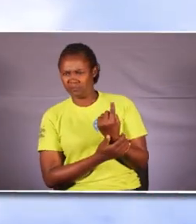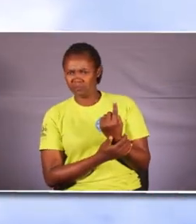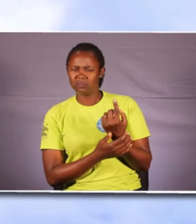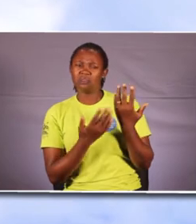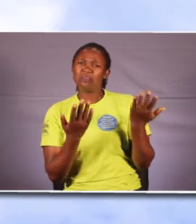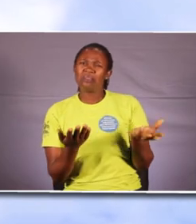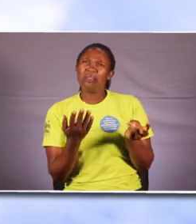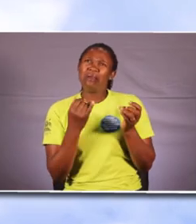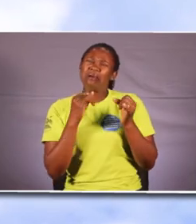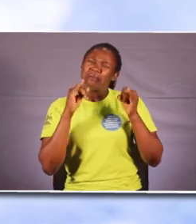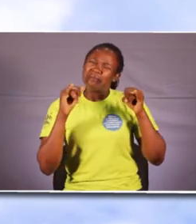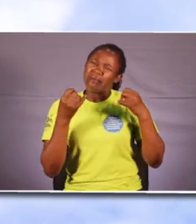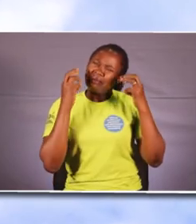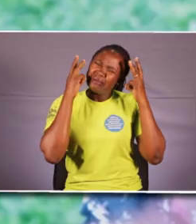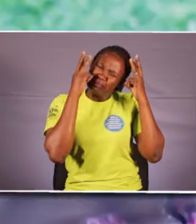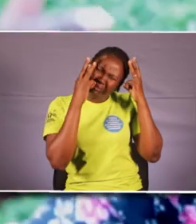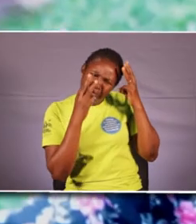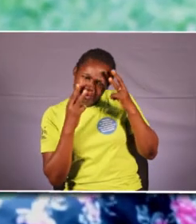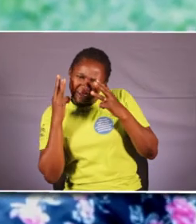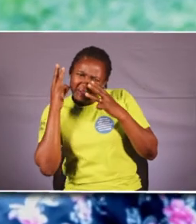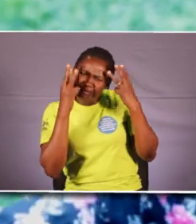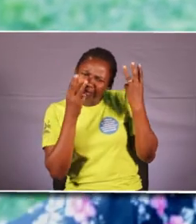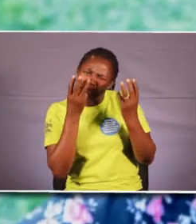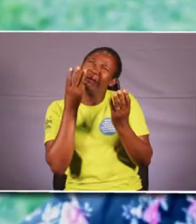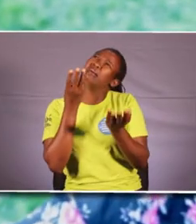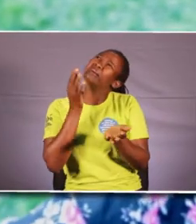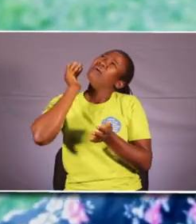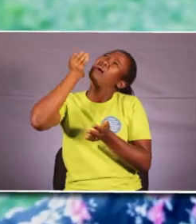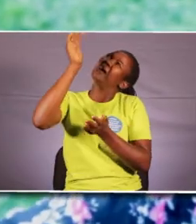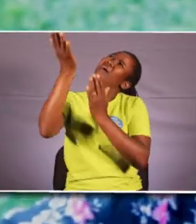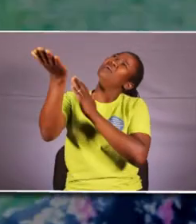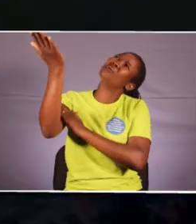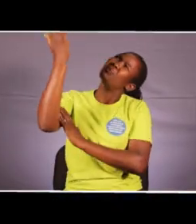You begin to ask God, why is all this happening to me?